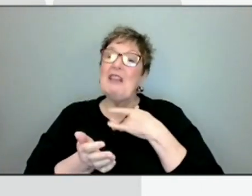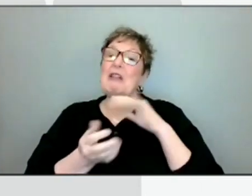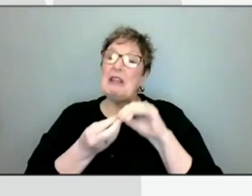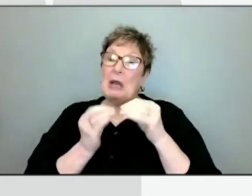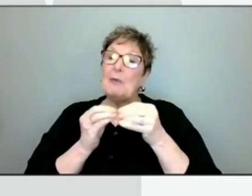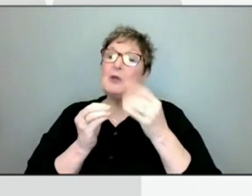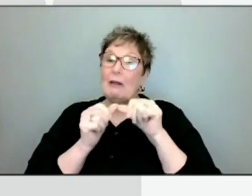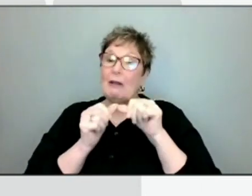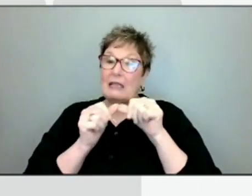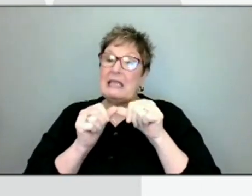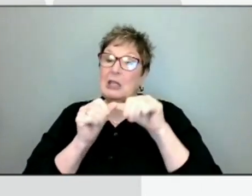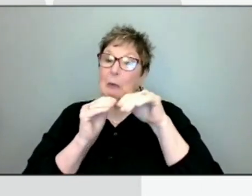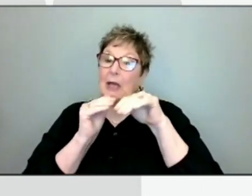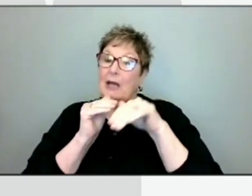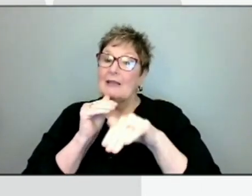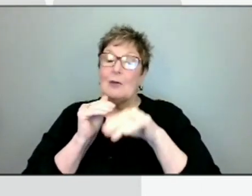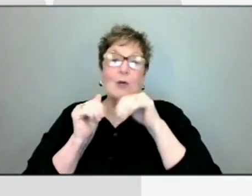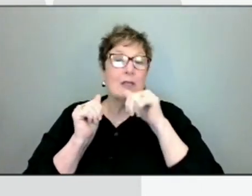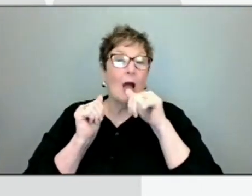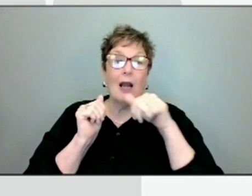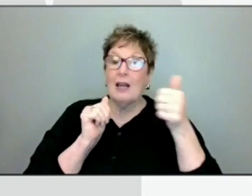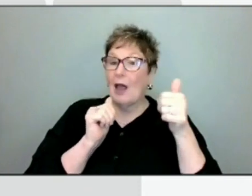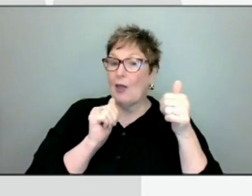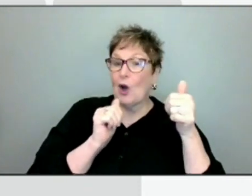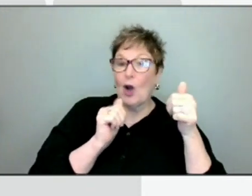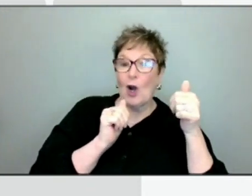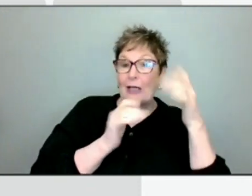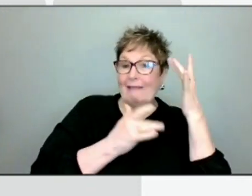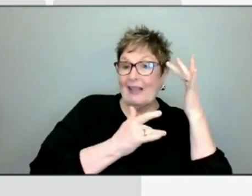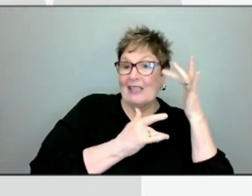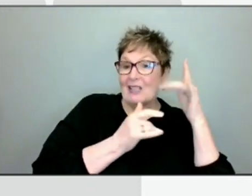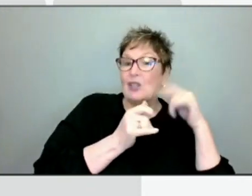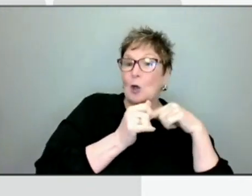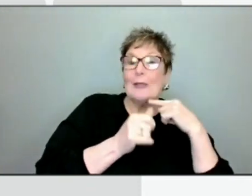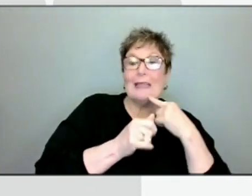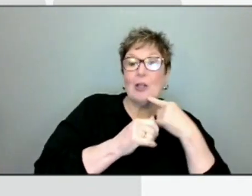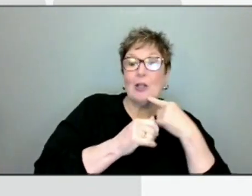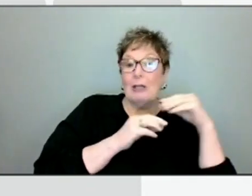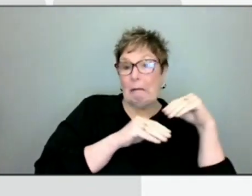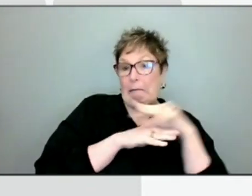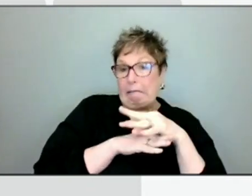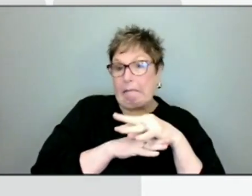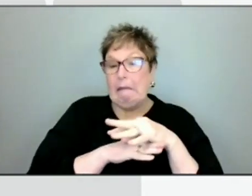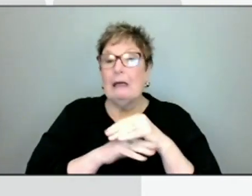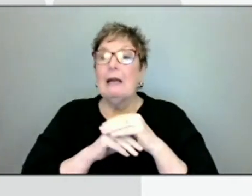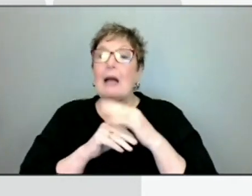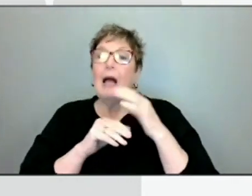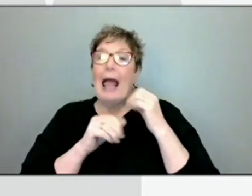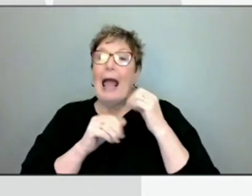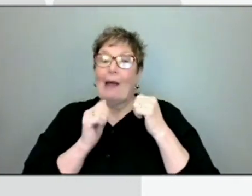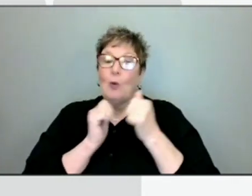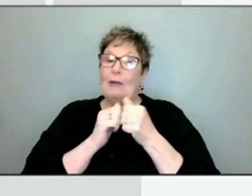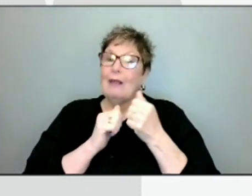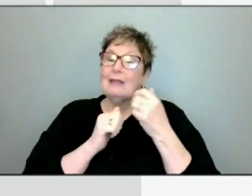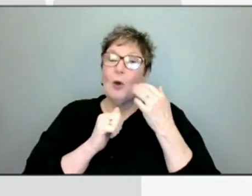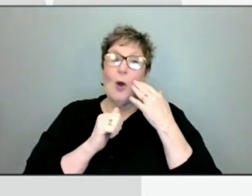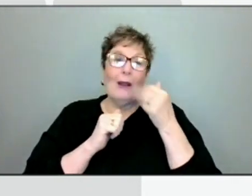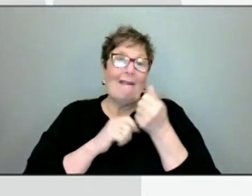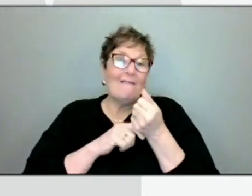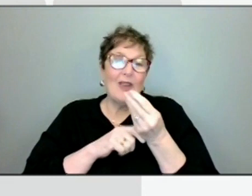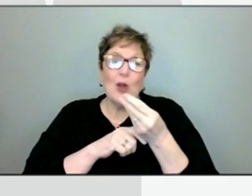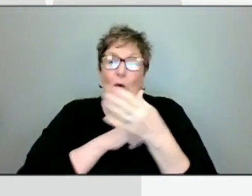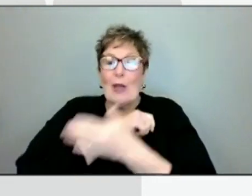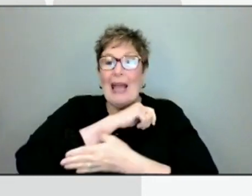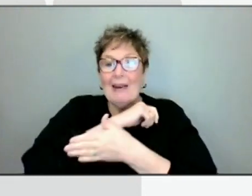because there isn't another variant out there that is as infectious. And with only a handful of counties having